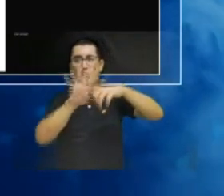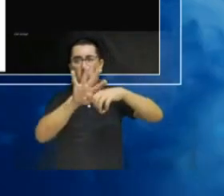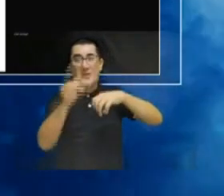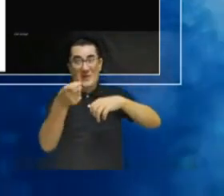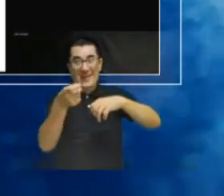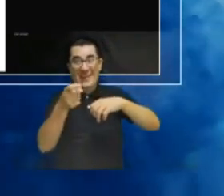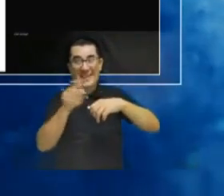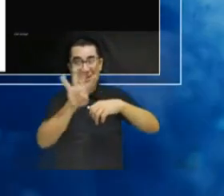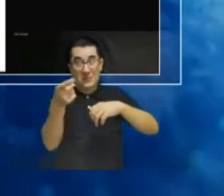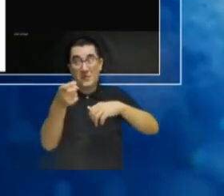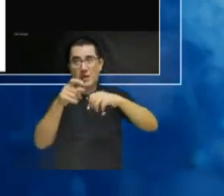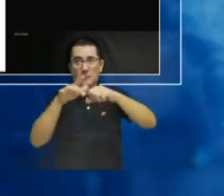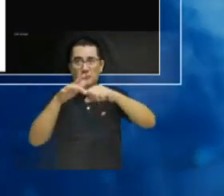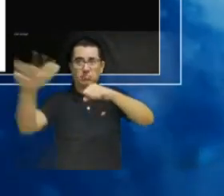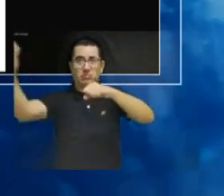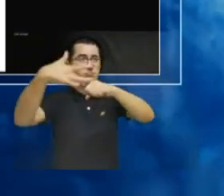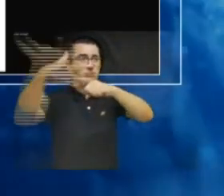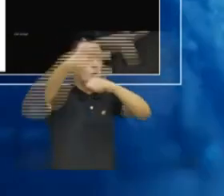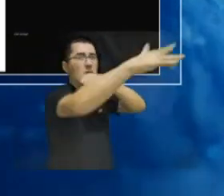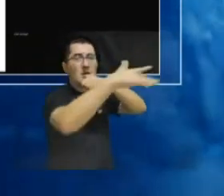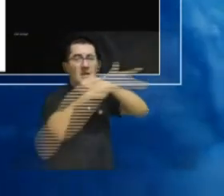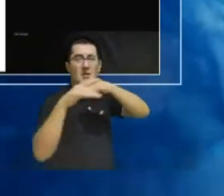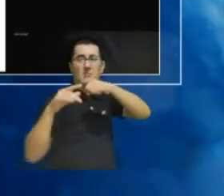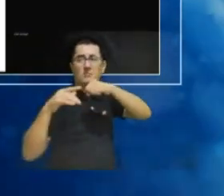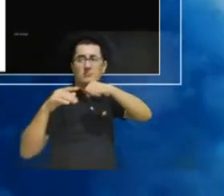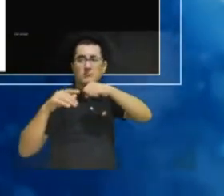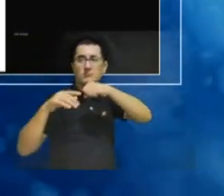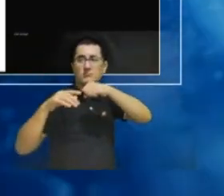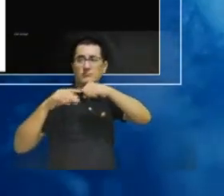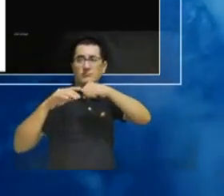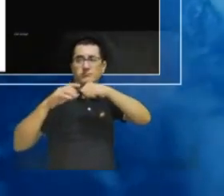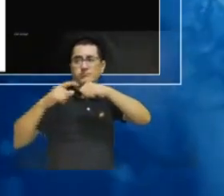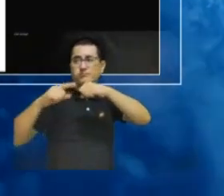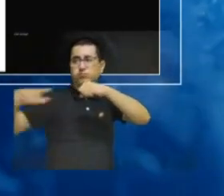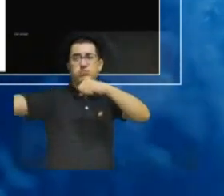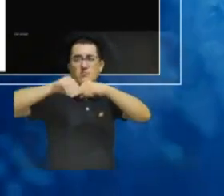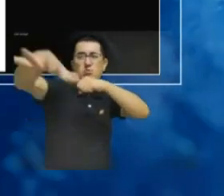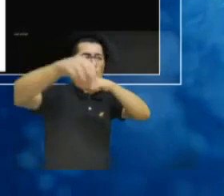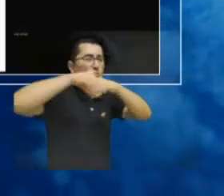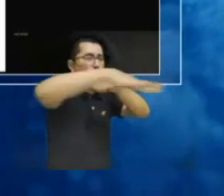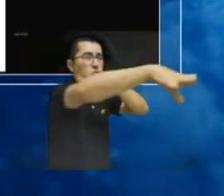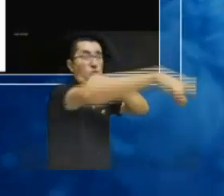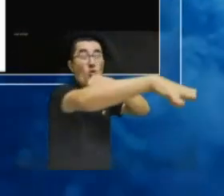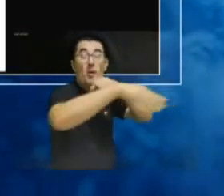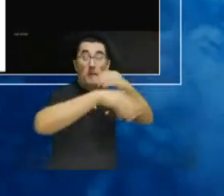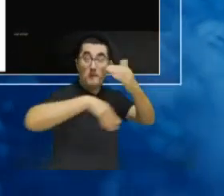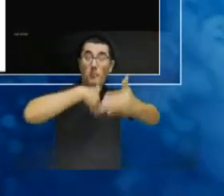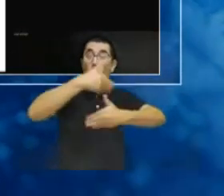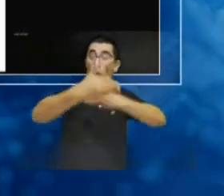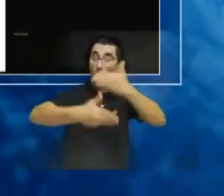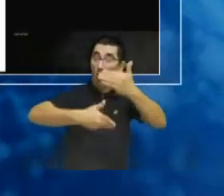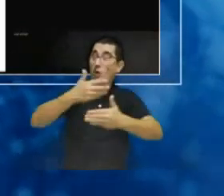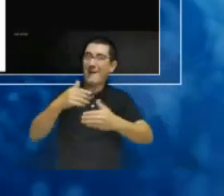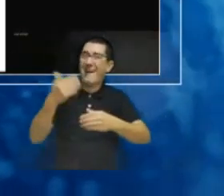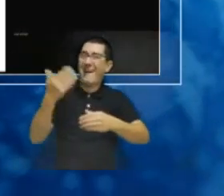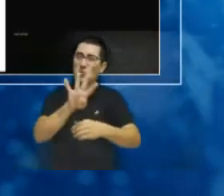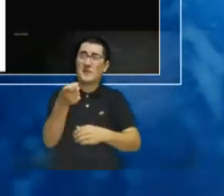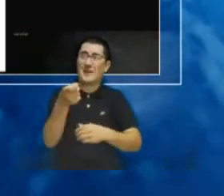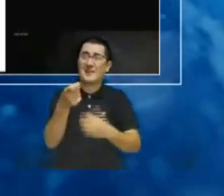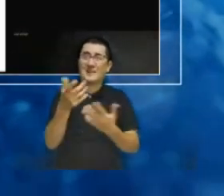4G. According to Bloomberg, the cost of 4G, let's say,